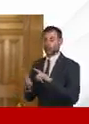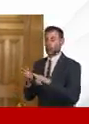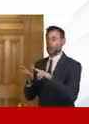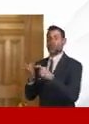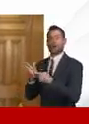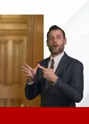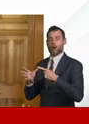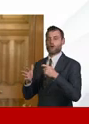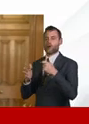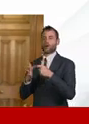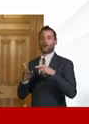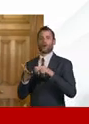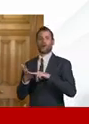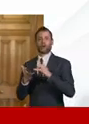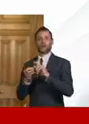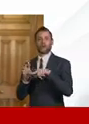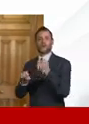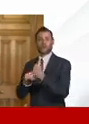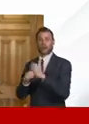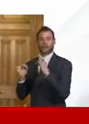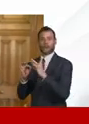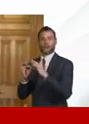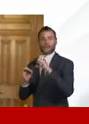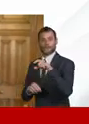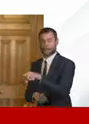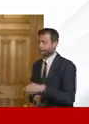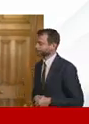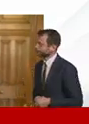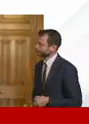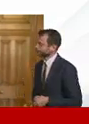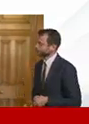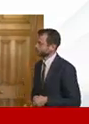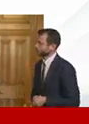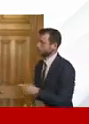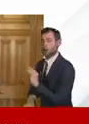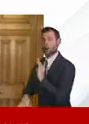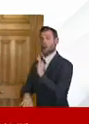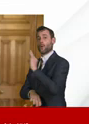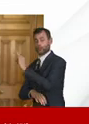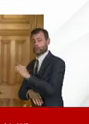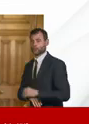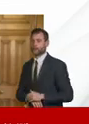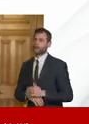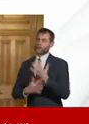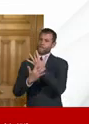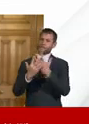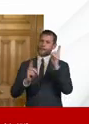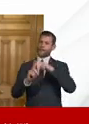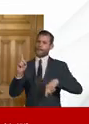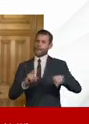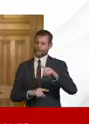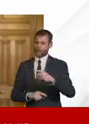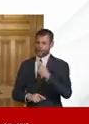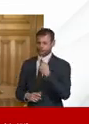Koonsberg BBC state and we've heard from many members of the public today who are being